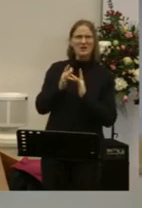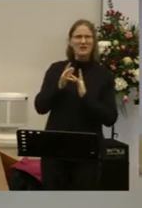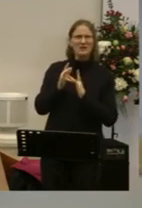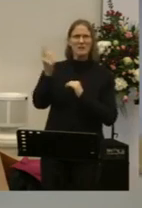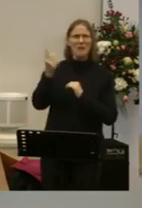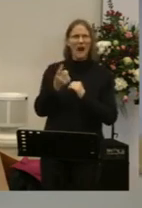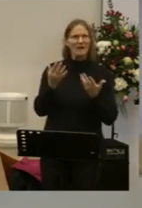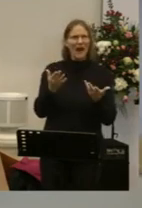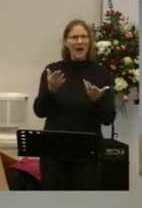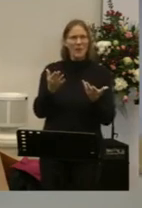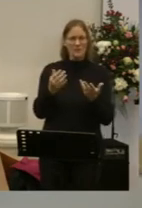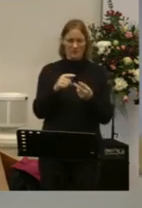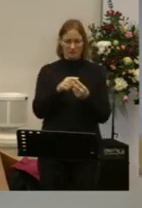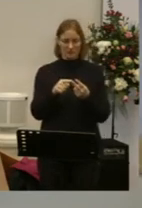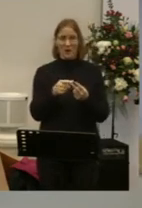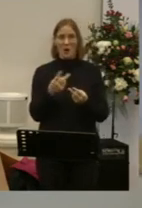The answer to both questions